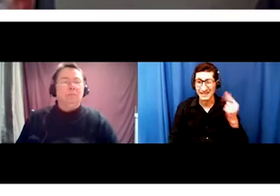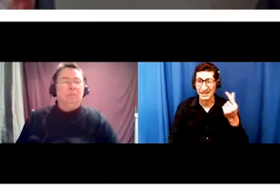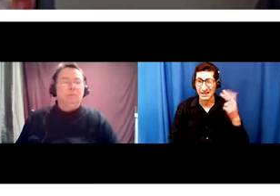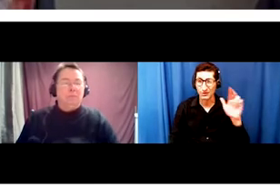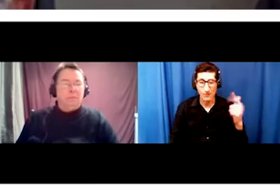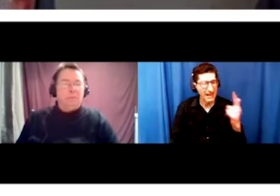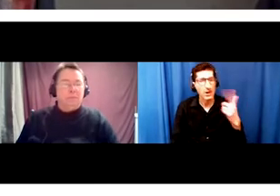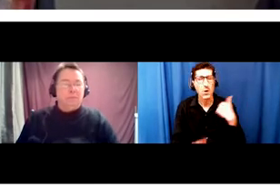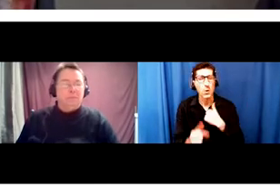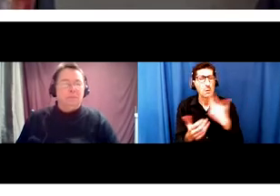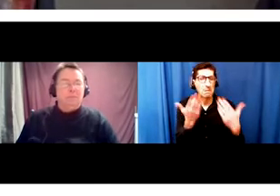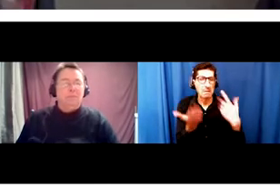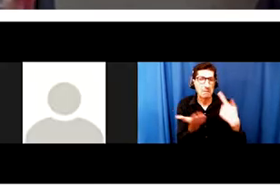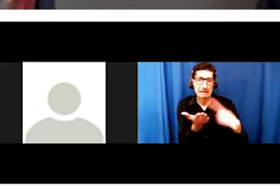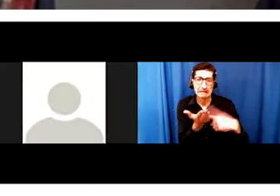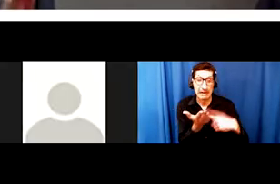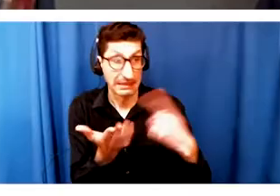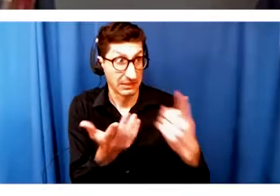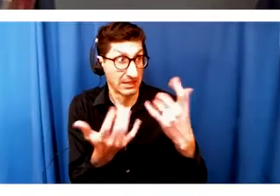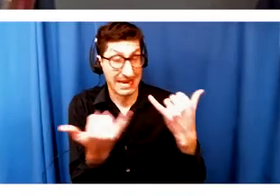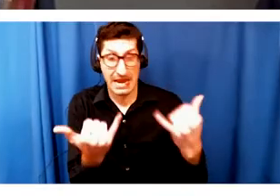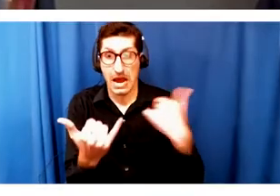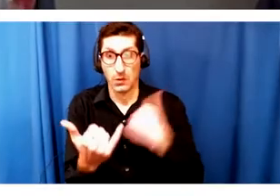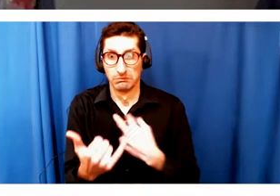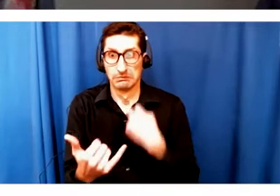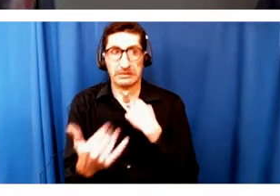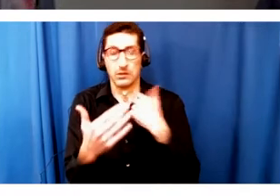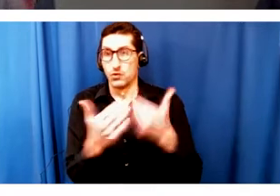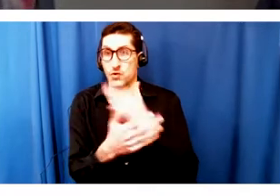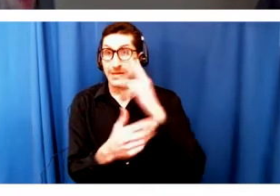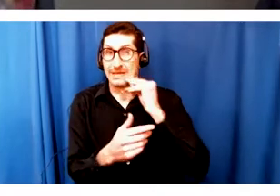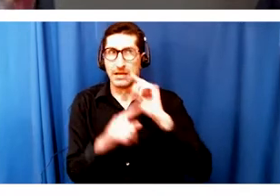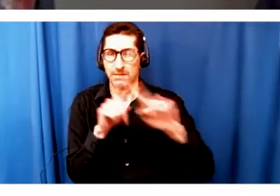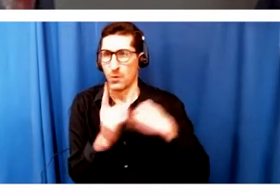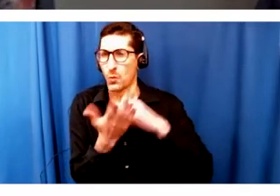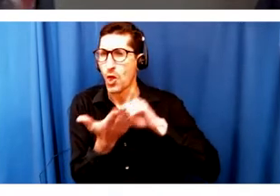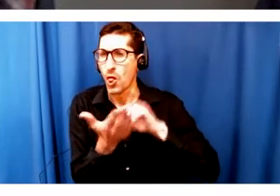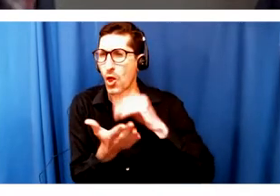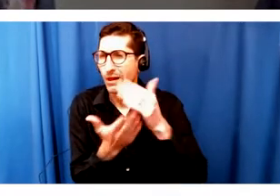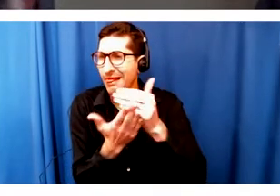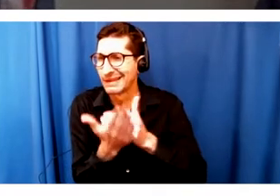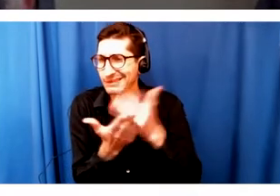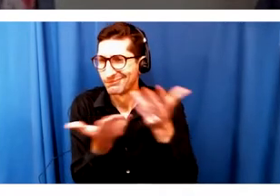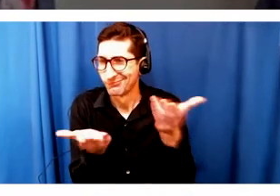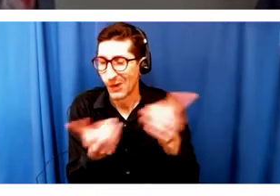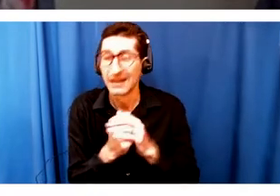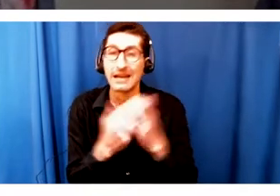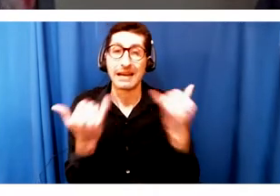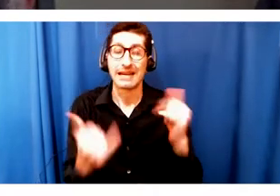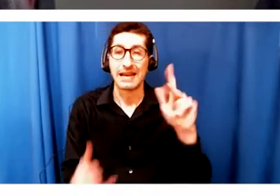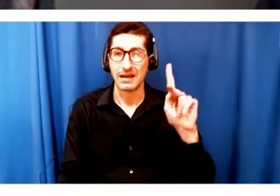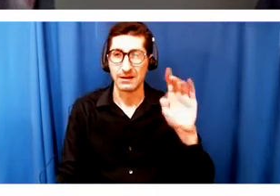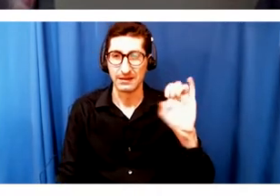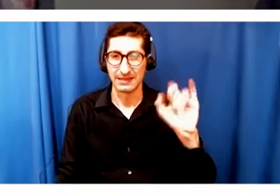forced experience that we can take into the future. Sure. Now I want to turn it over to Keith Orr over at